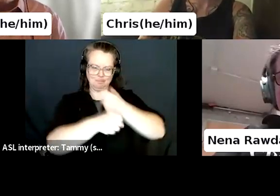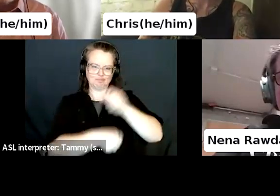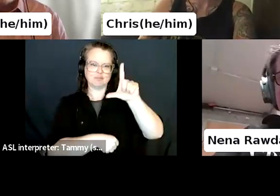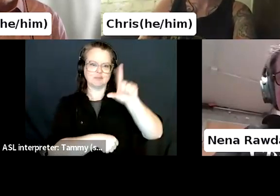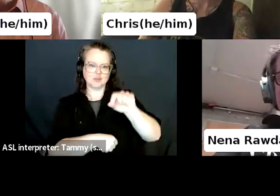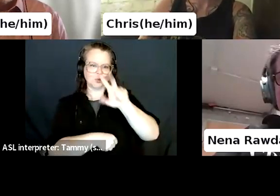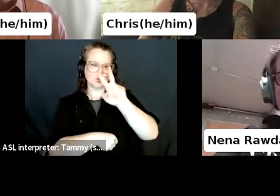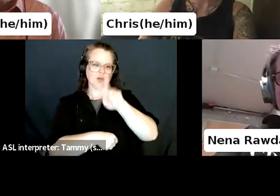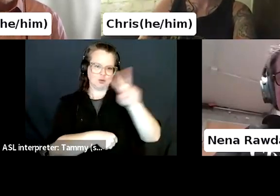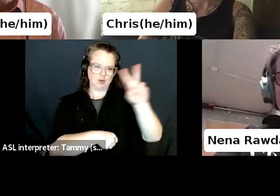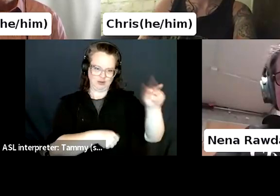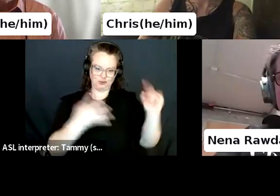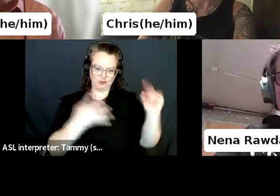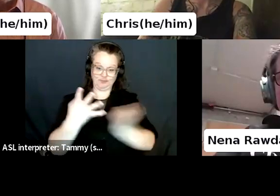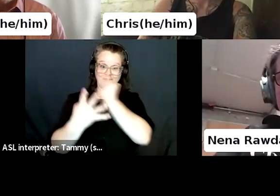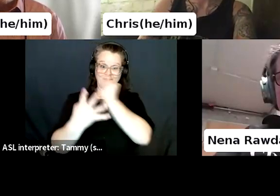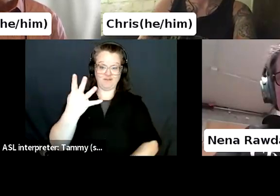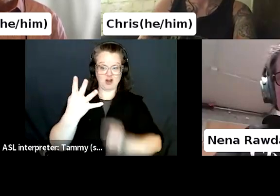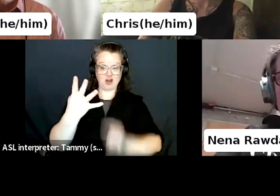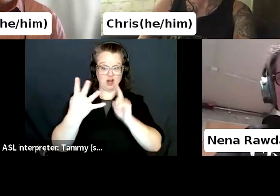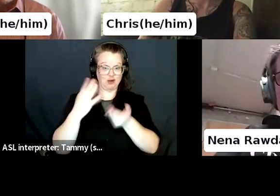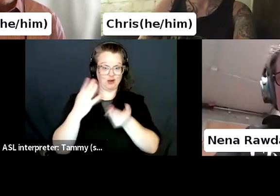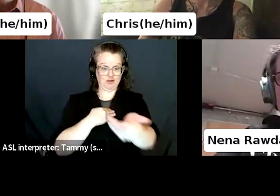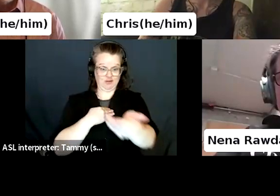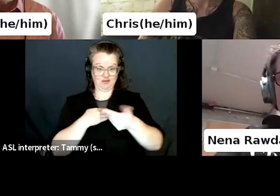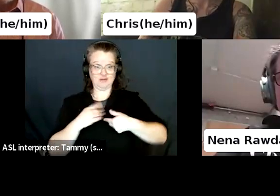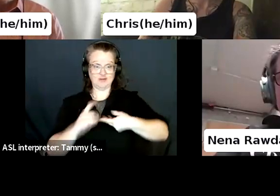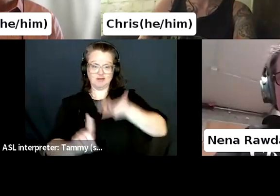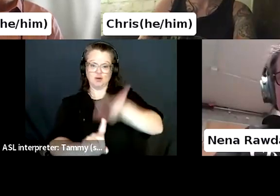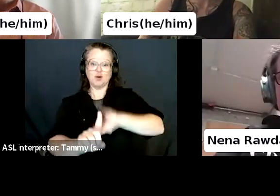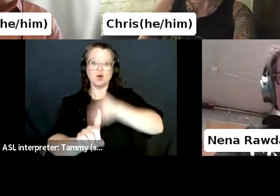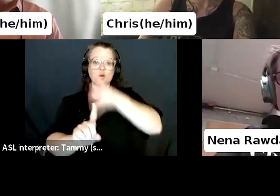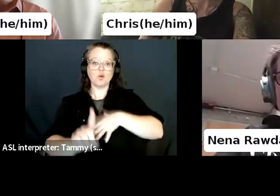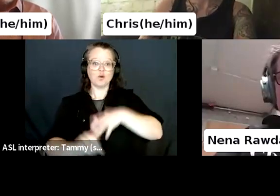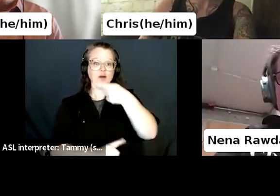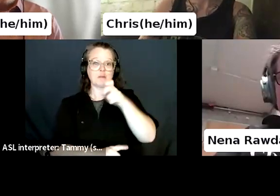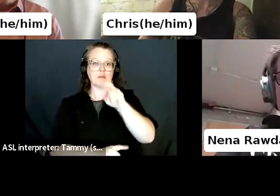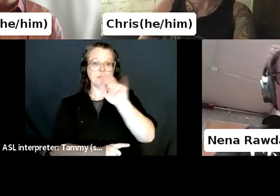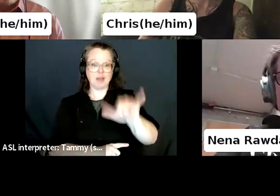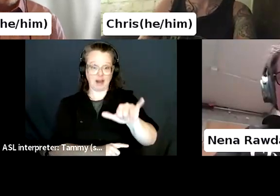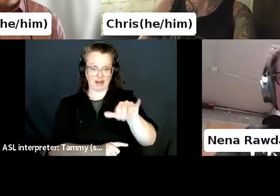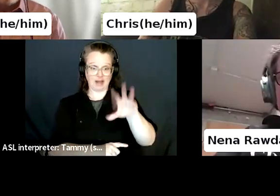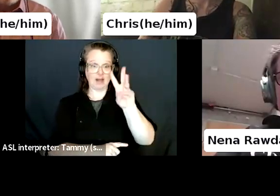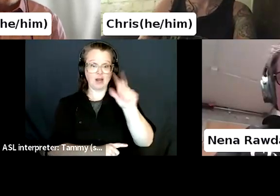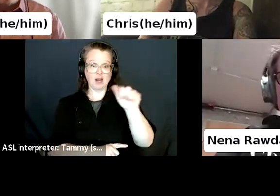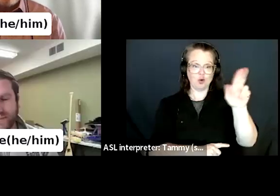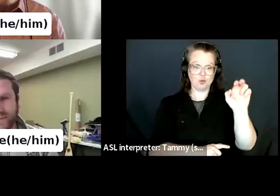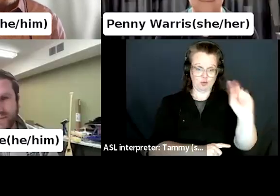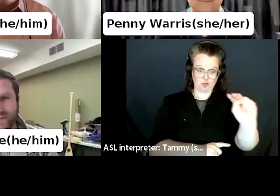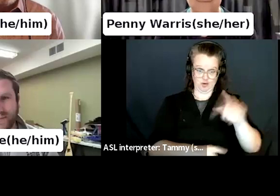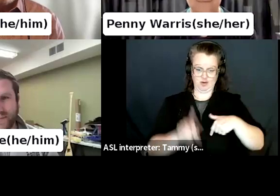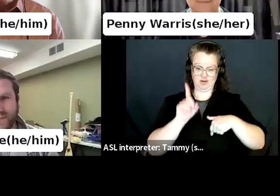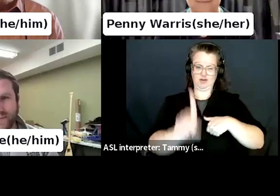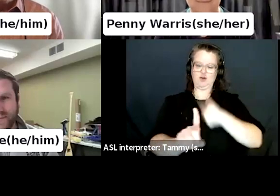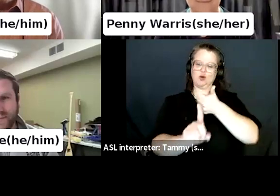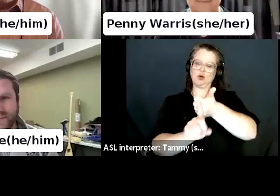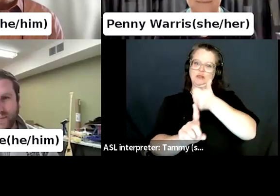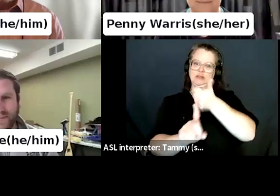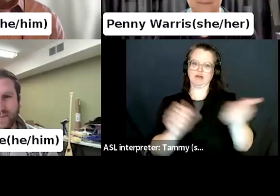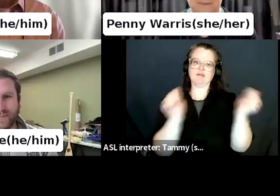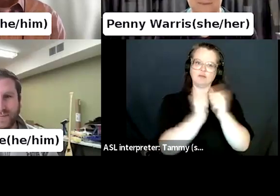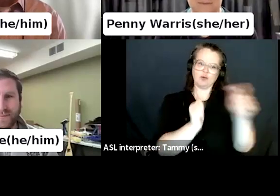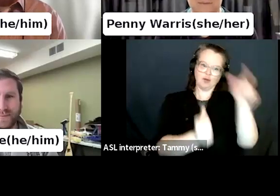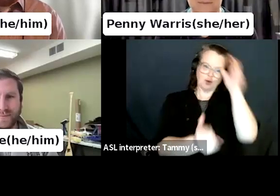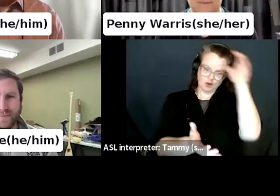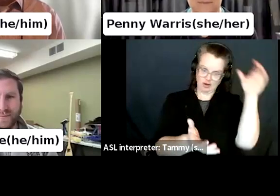Warris is the co-owner and manager at Analog Books Inc. Along with her husband, Scott, Warris opened